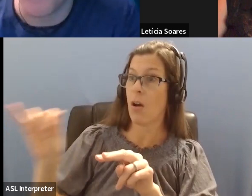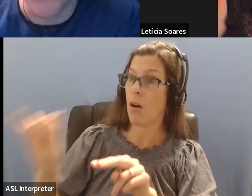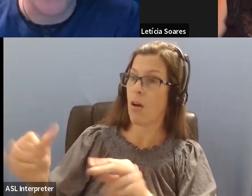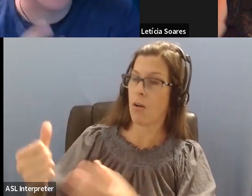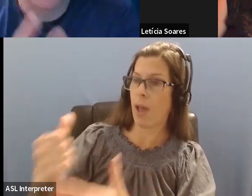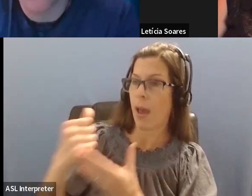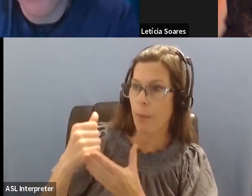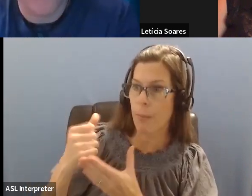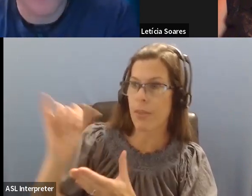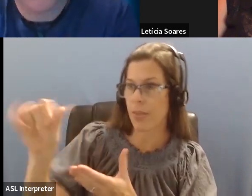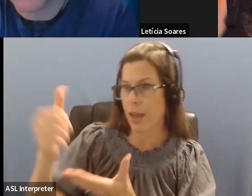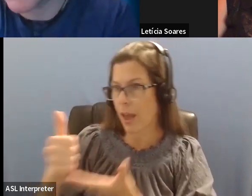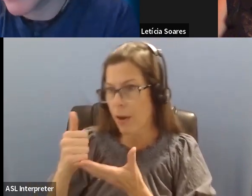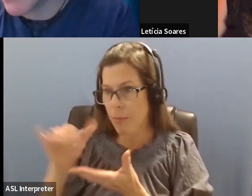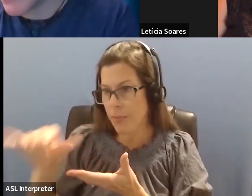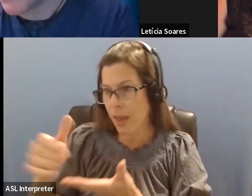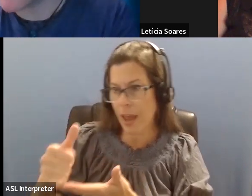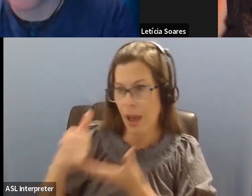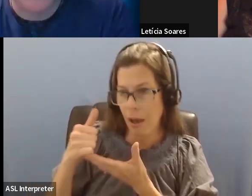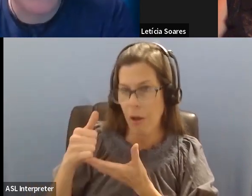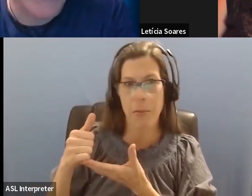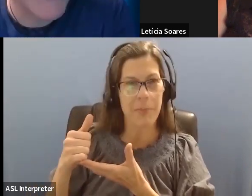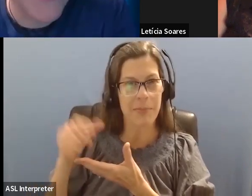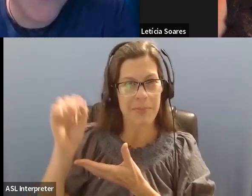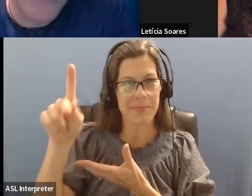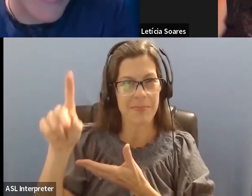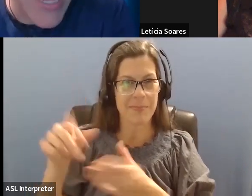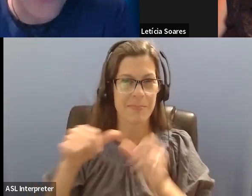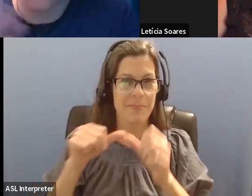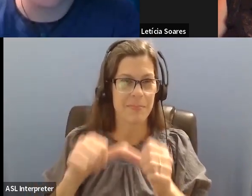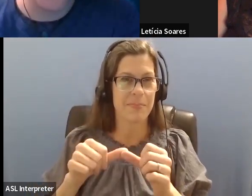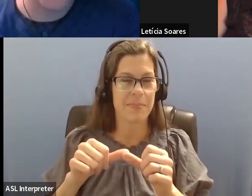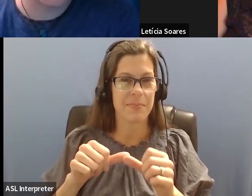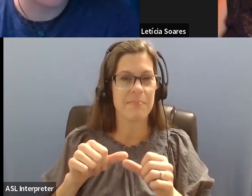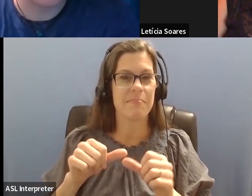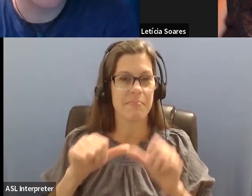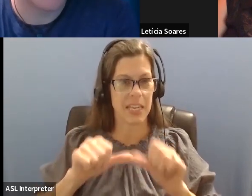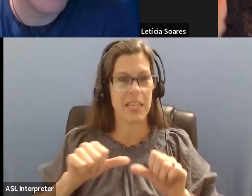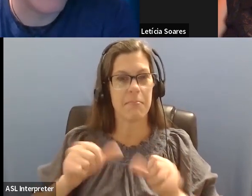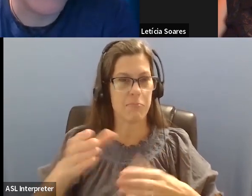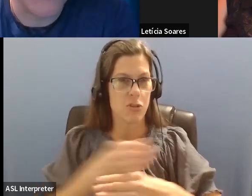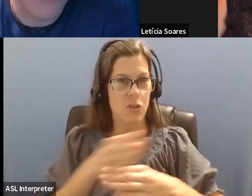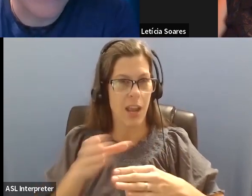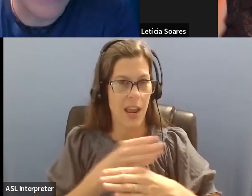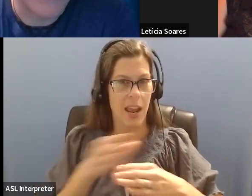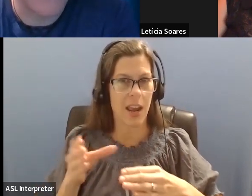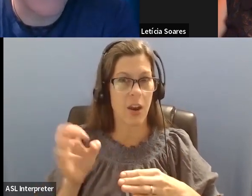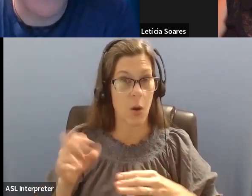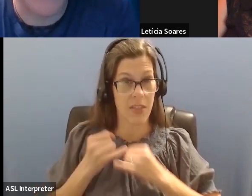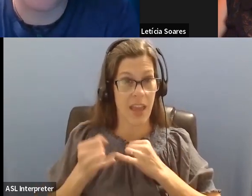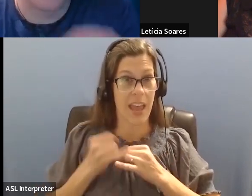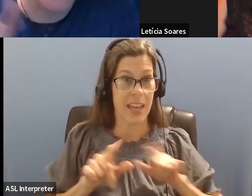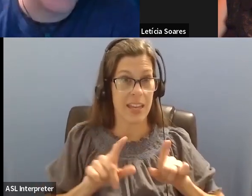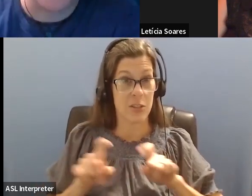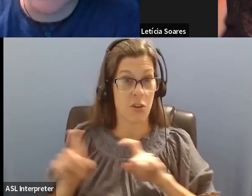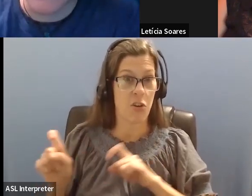if they're new to birding or if they're new to their chronic illness. Um, so please keep sharing them in the chat or, or, fill them in the little survey at the end of